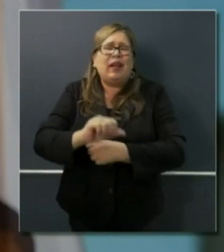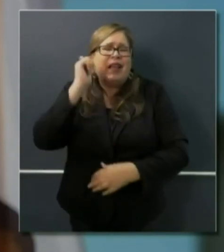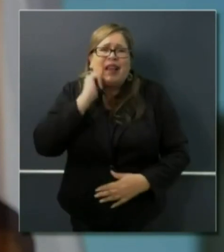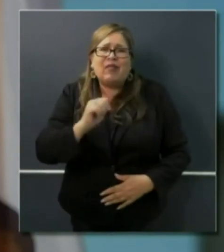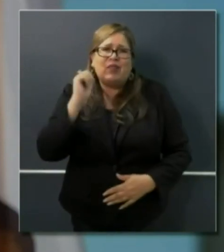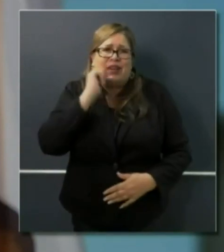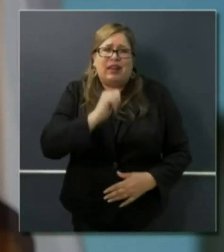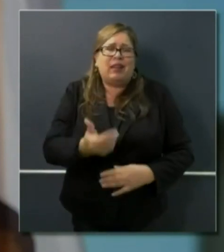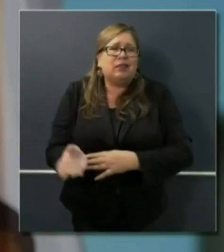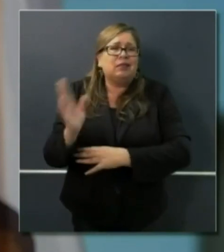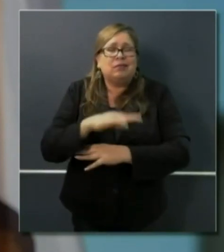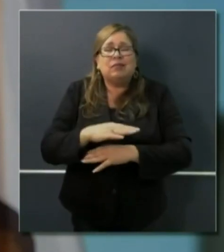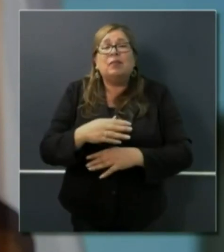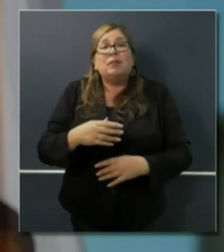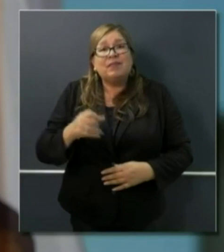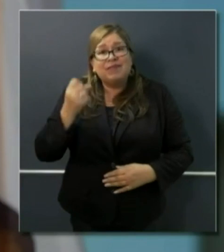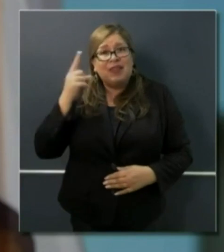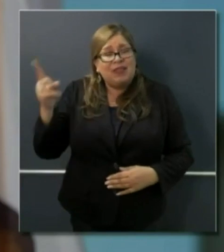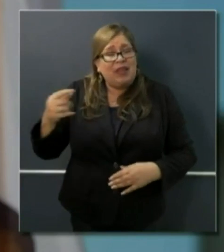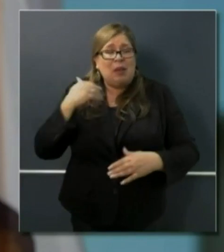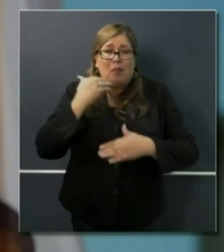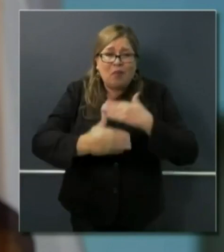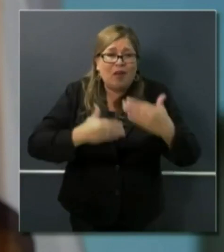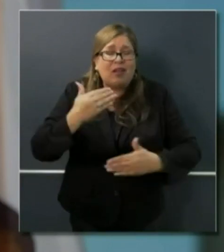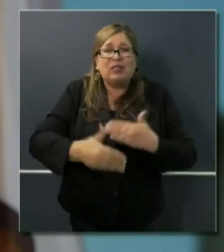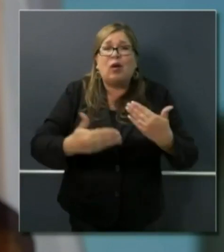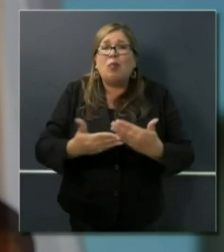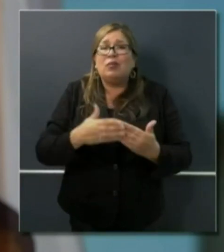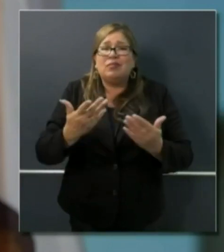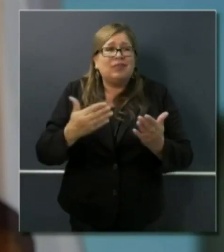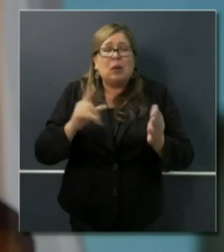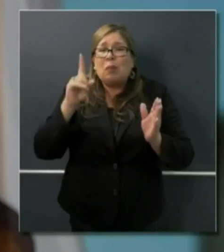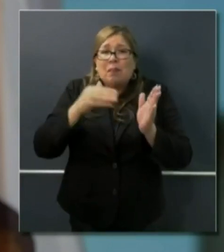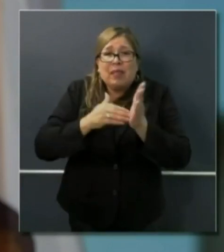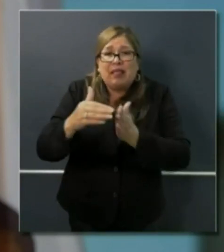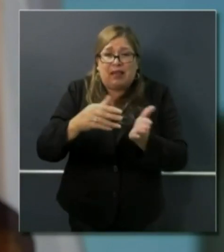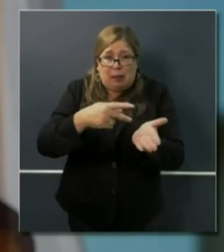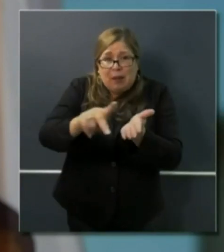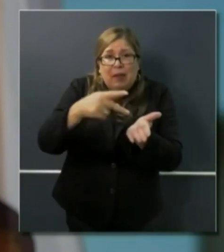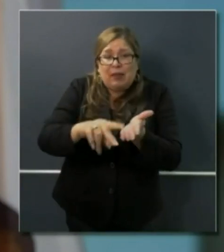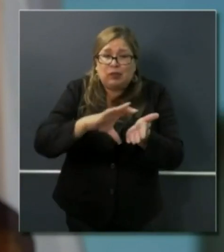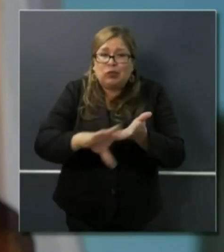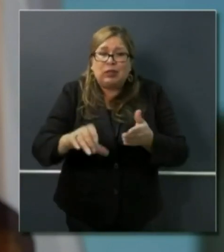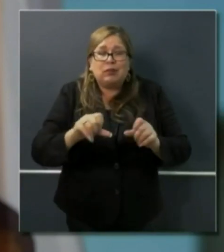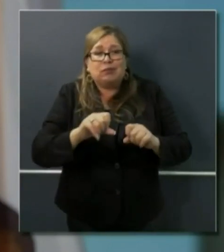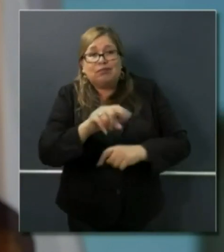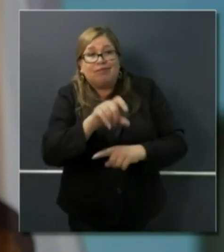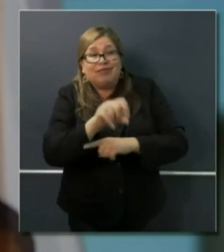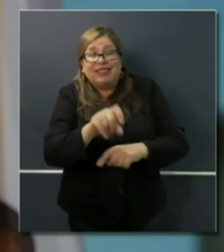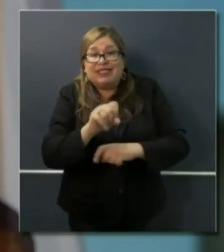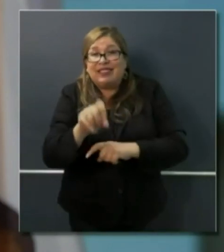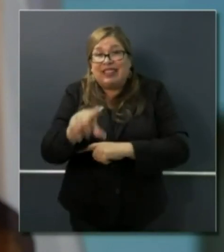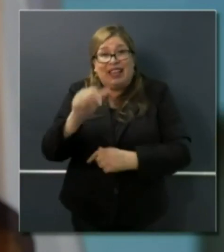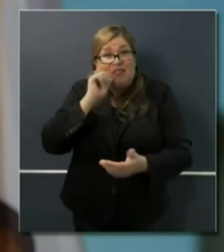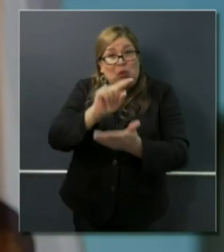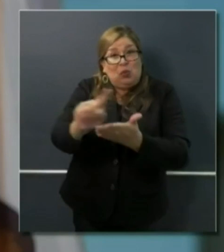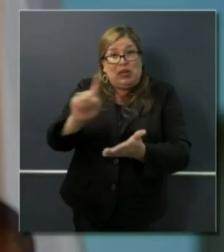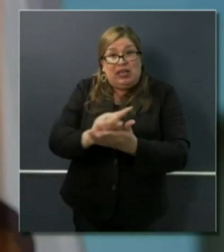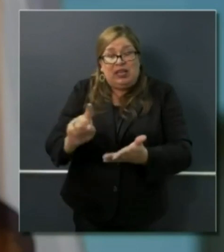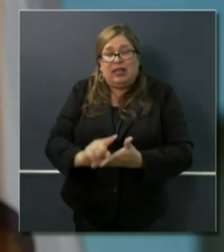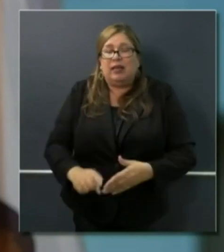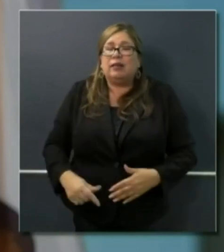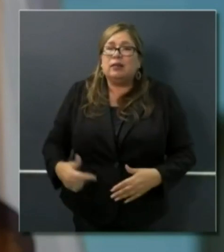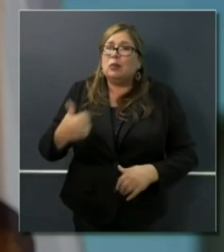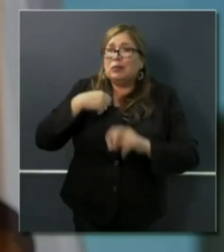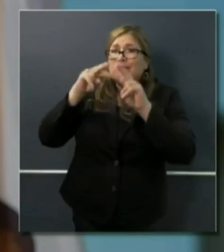what looks like a million or so payments now a week. Those numbers, we hope, will get even greater, even higher,